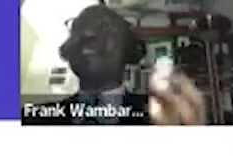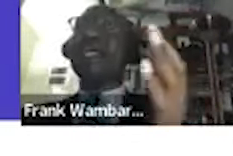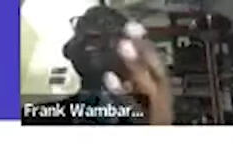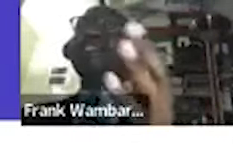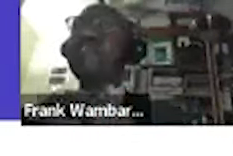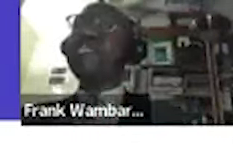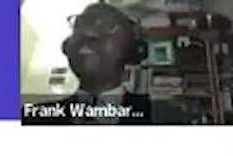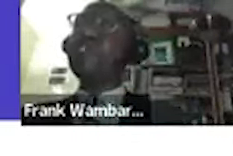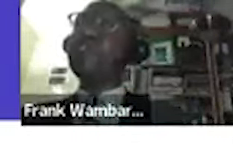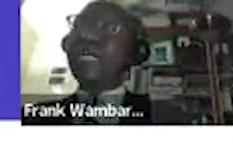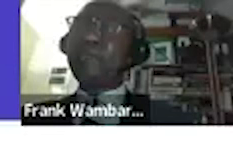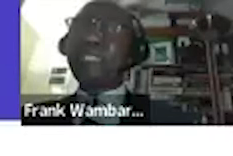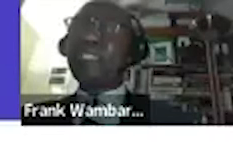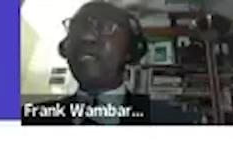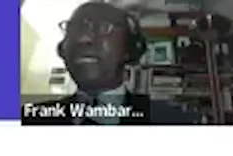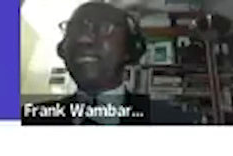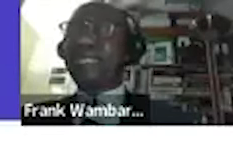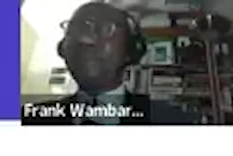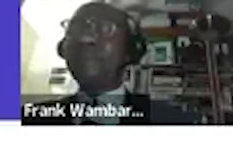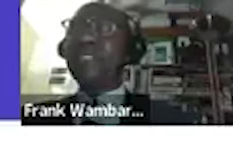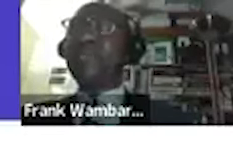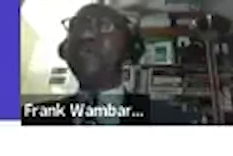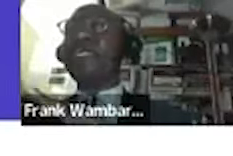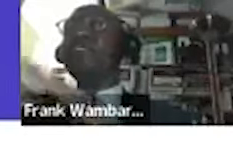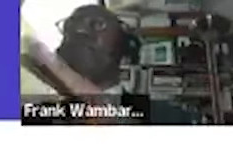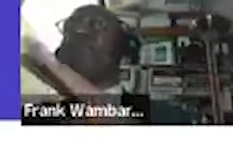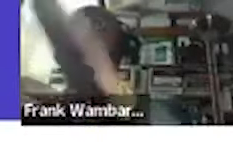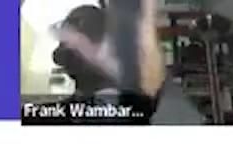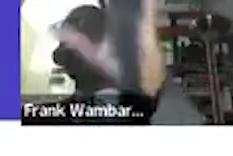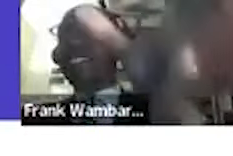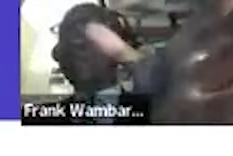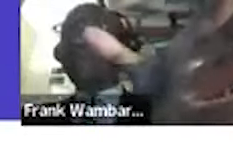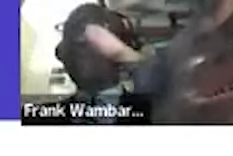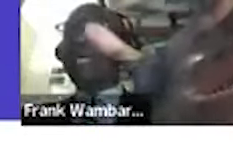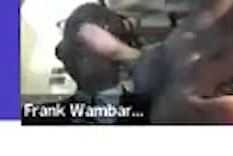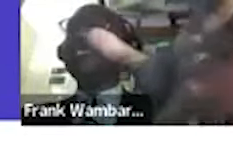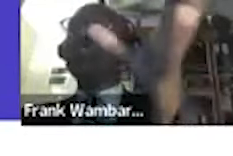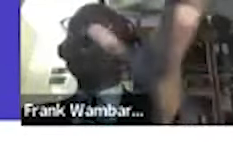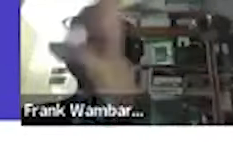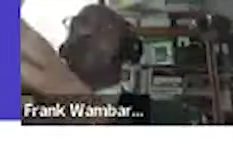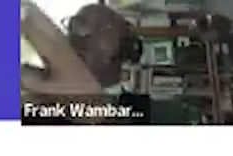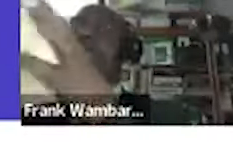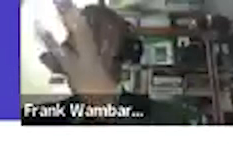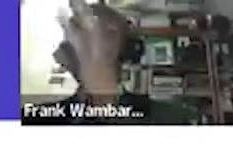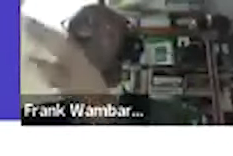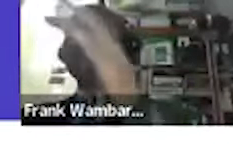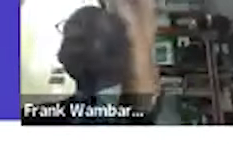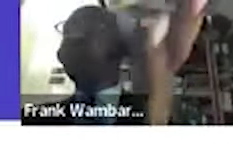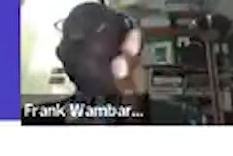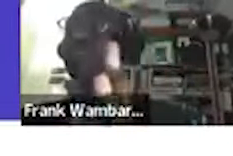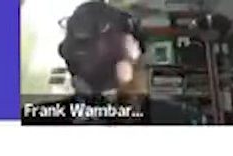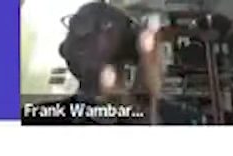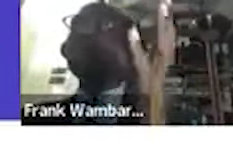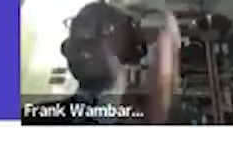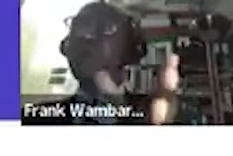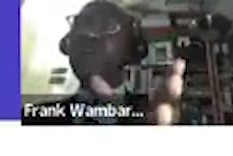that invited you to that particular country if you start working to another employer then the employer has a duty